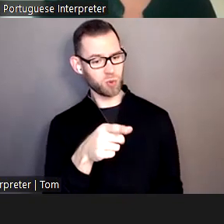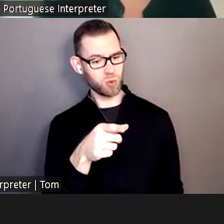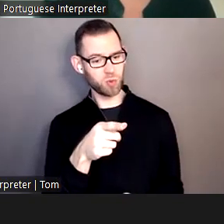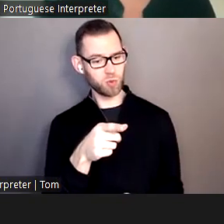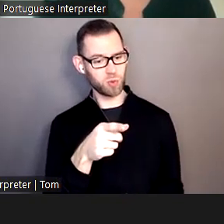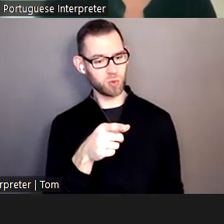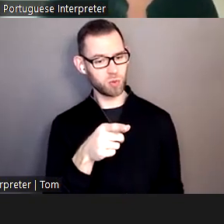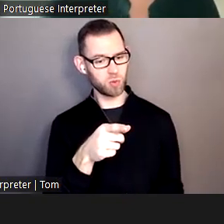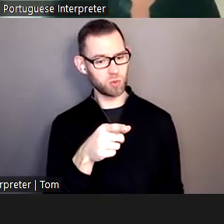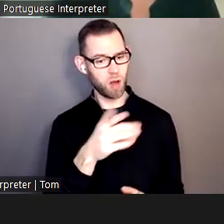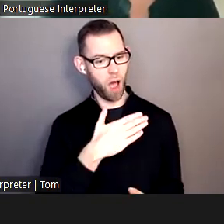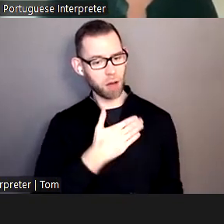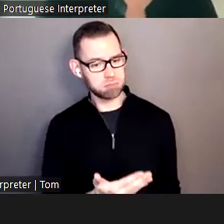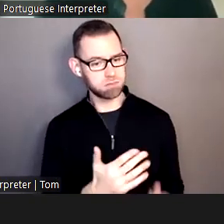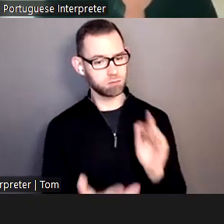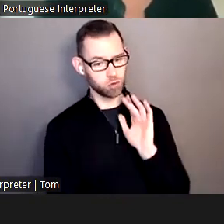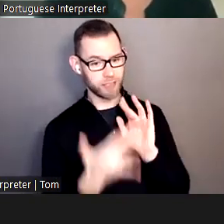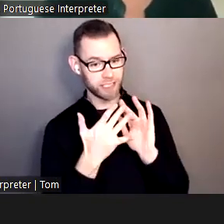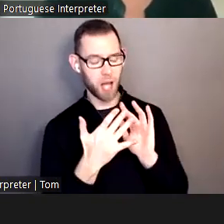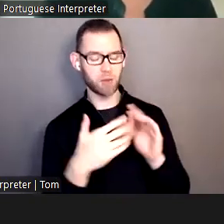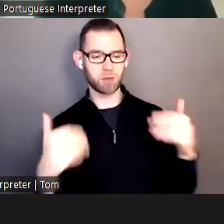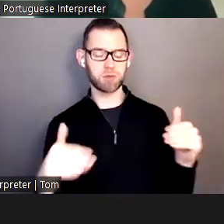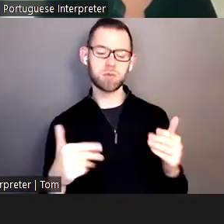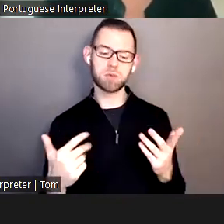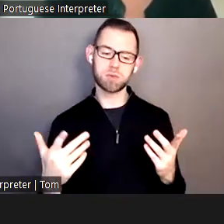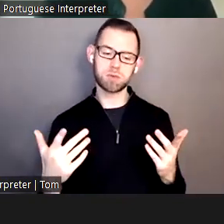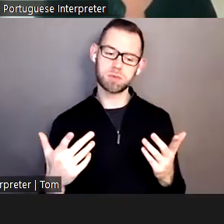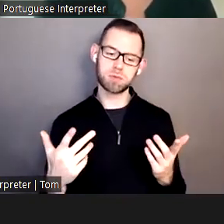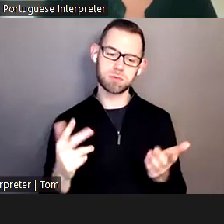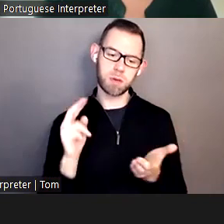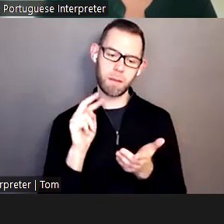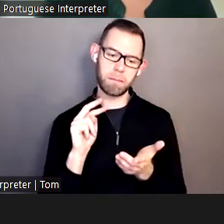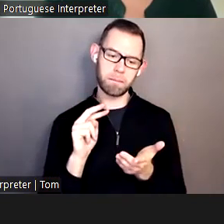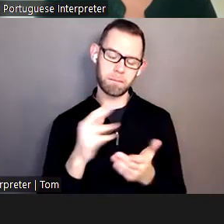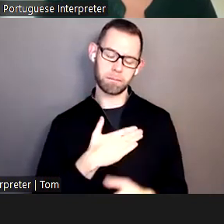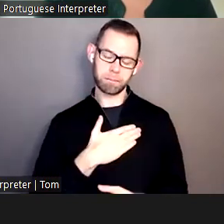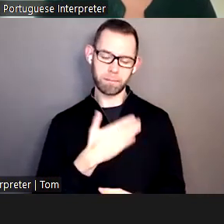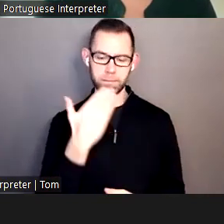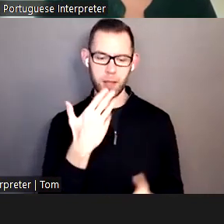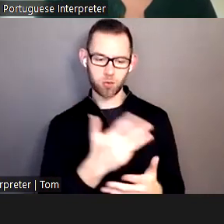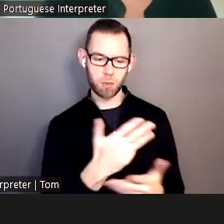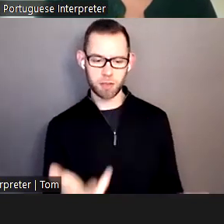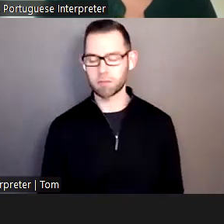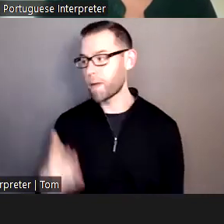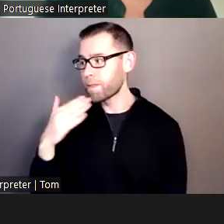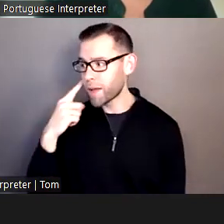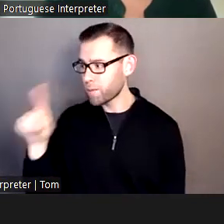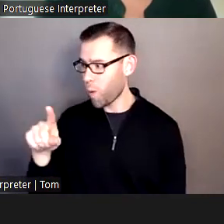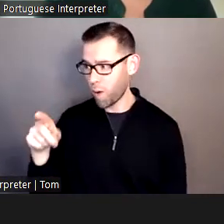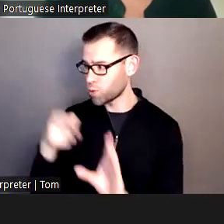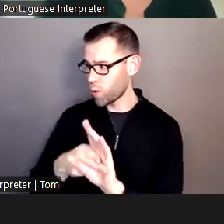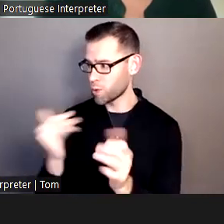to us means a lot. So thank you very much. No, thank you for you for coming tonight and telling us about it again. you.